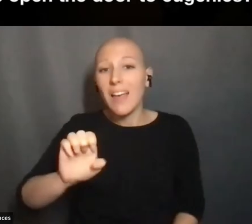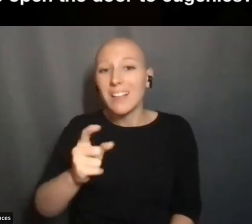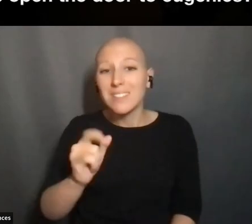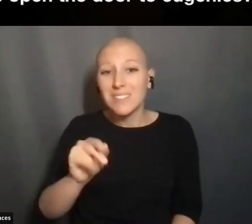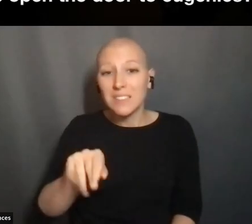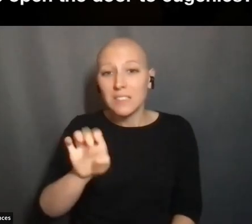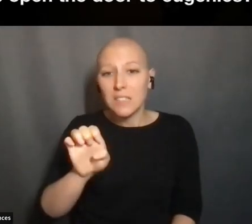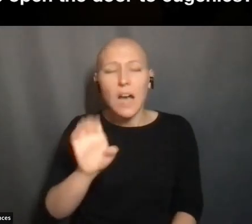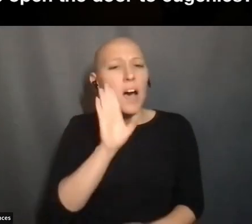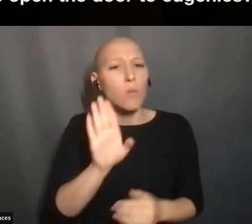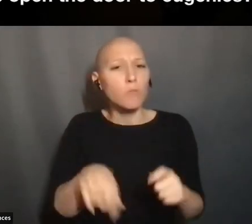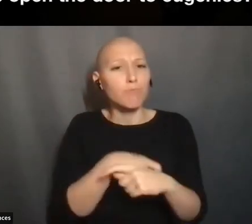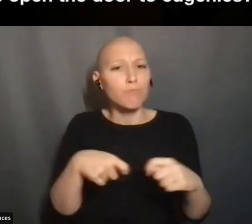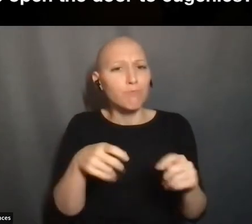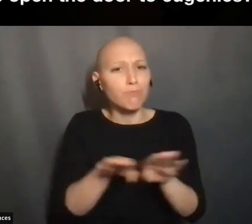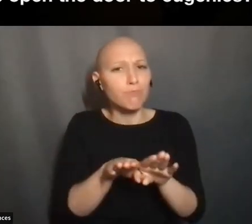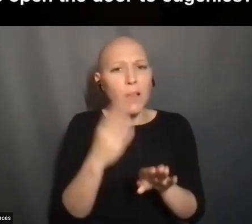TIME. THANK YOU.